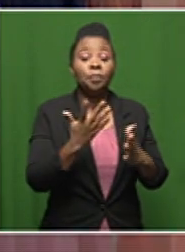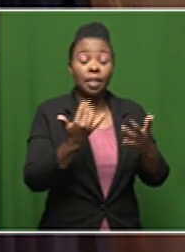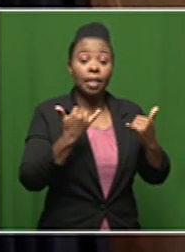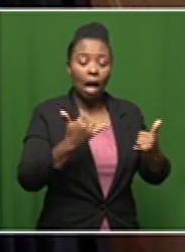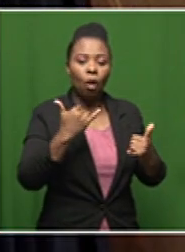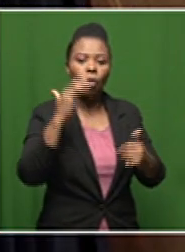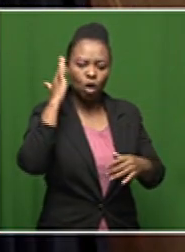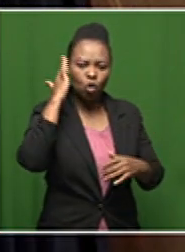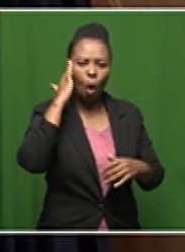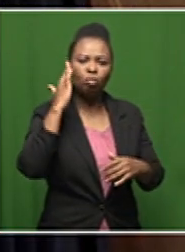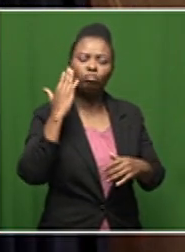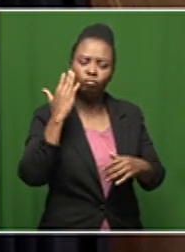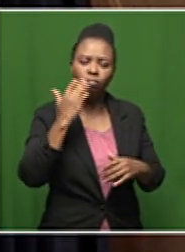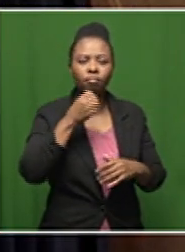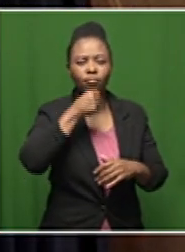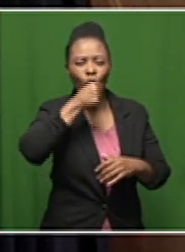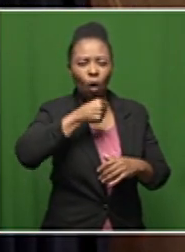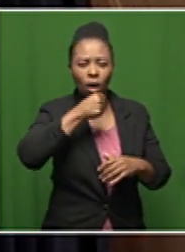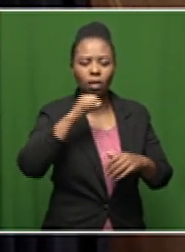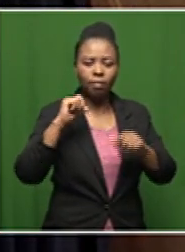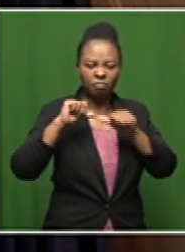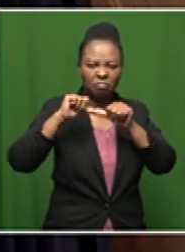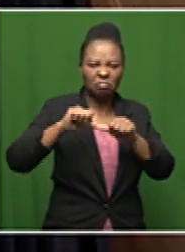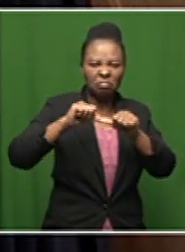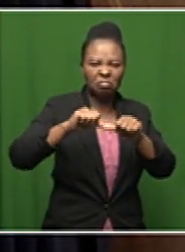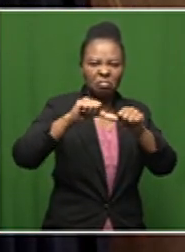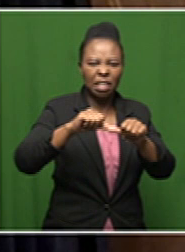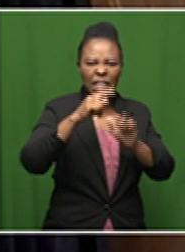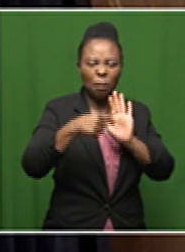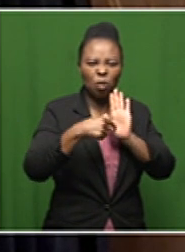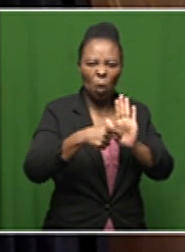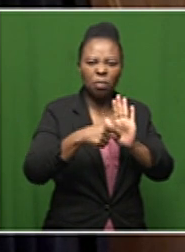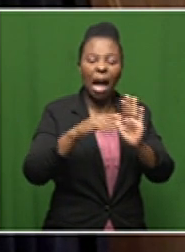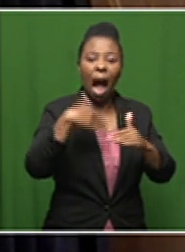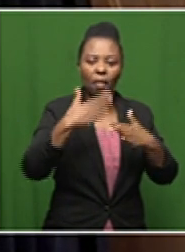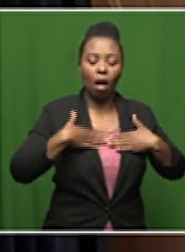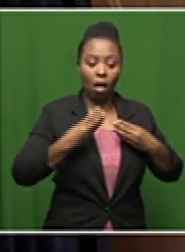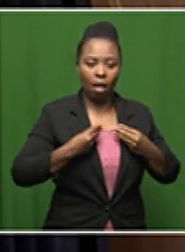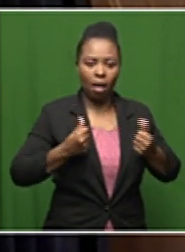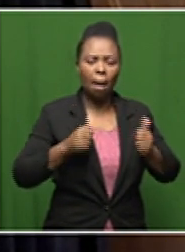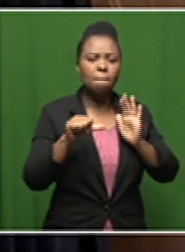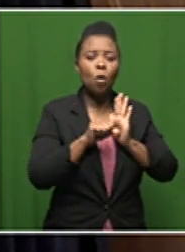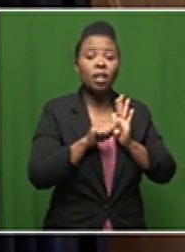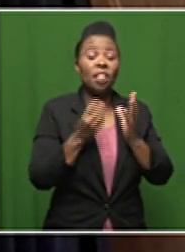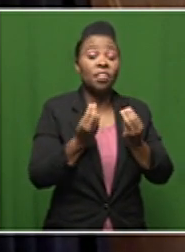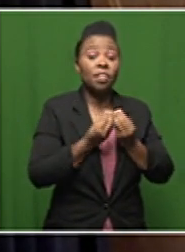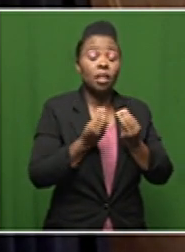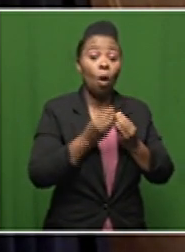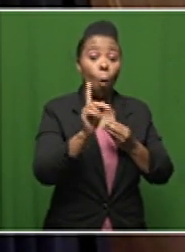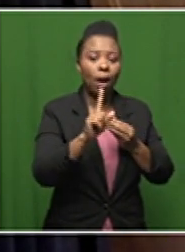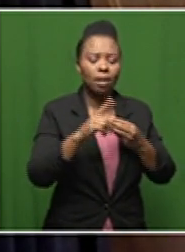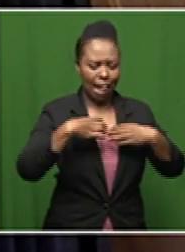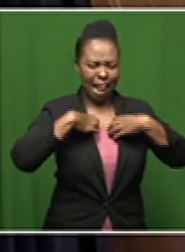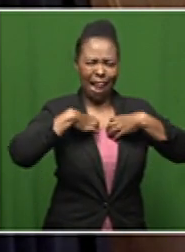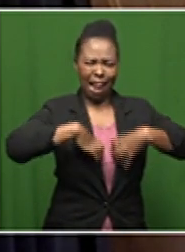called long-haul covert where you can have persistent symptoms long after you've recovered and the important thing to make sure what what is the lung